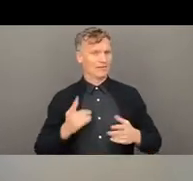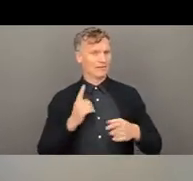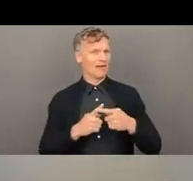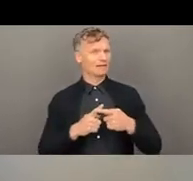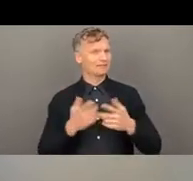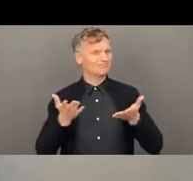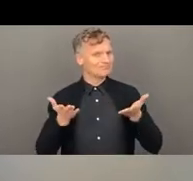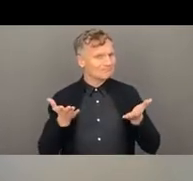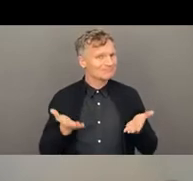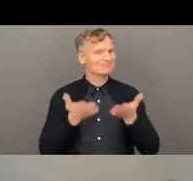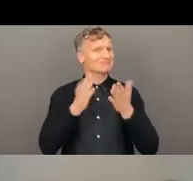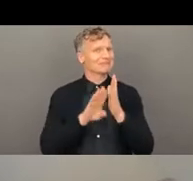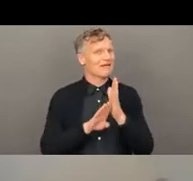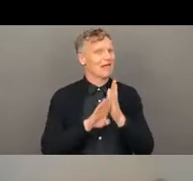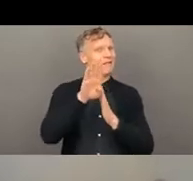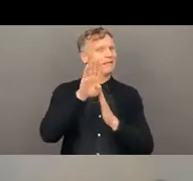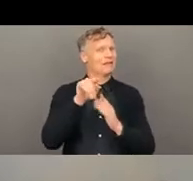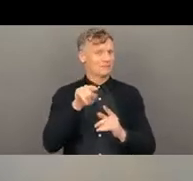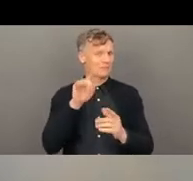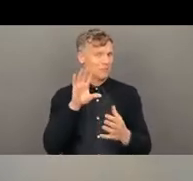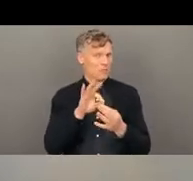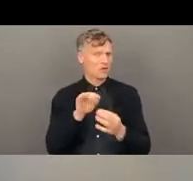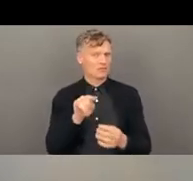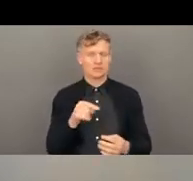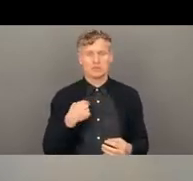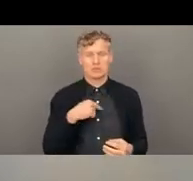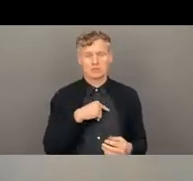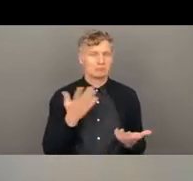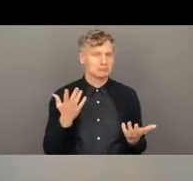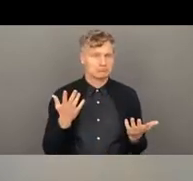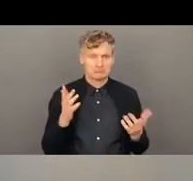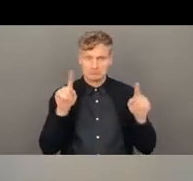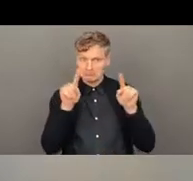how would we, would we move in that, in that area?